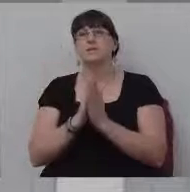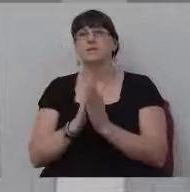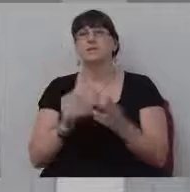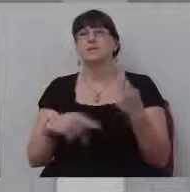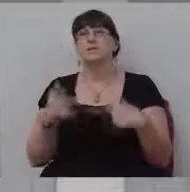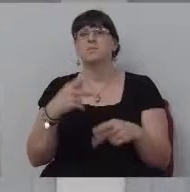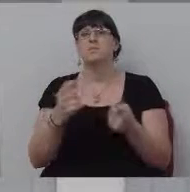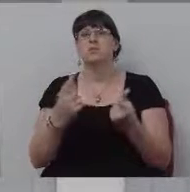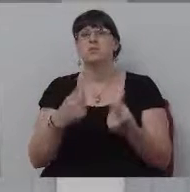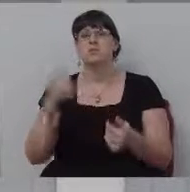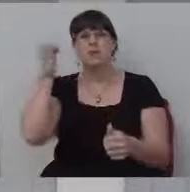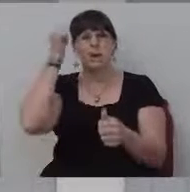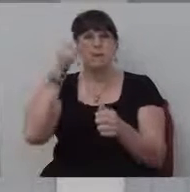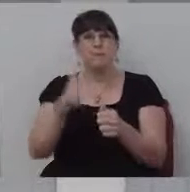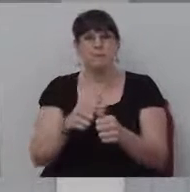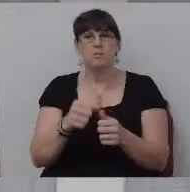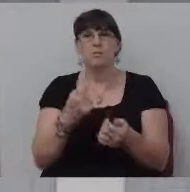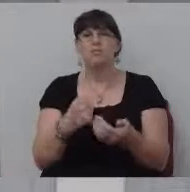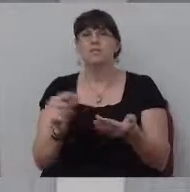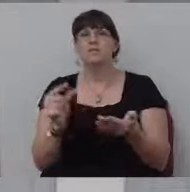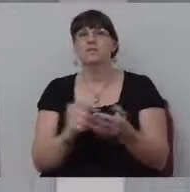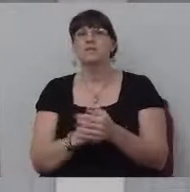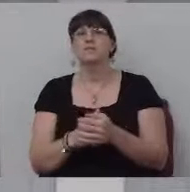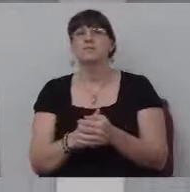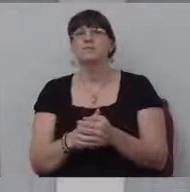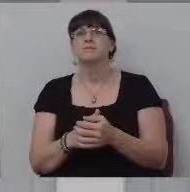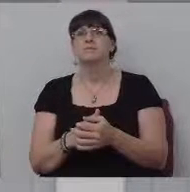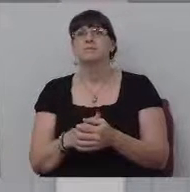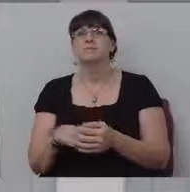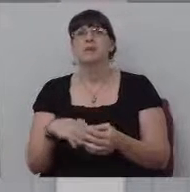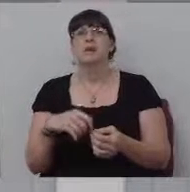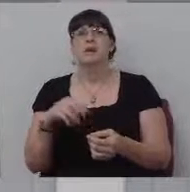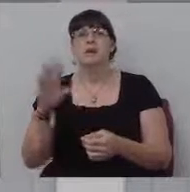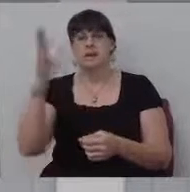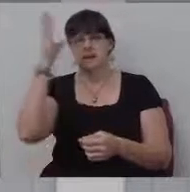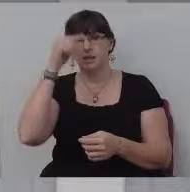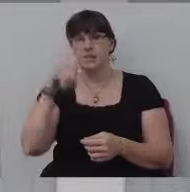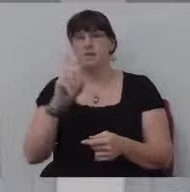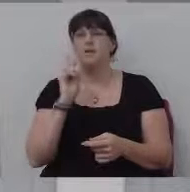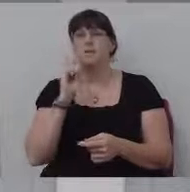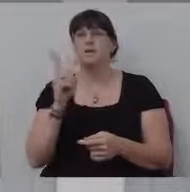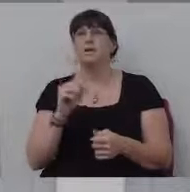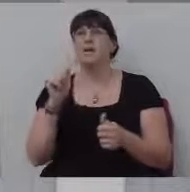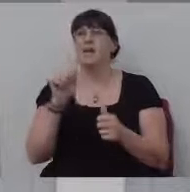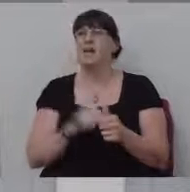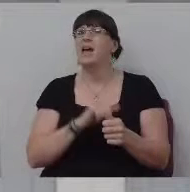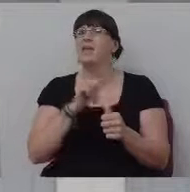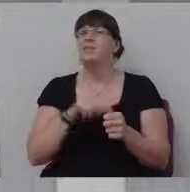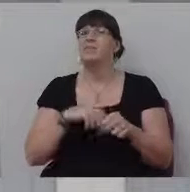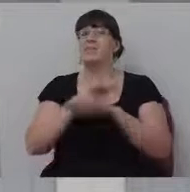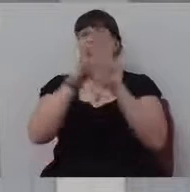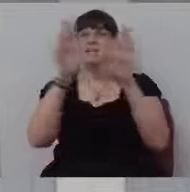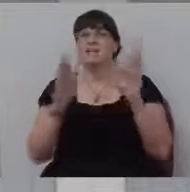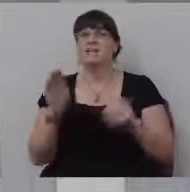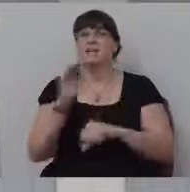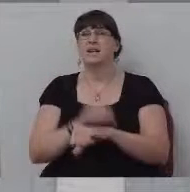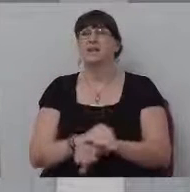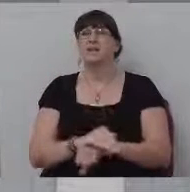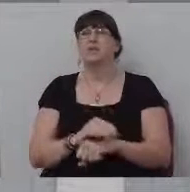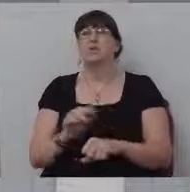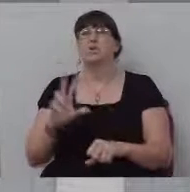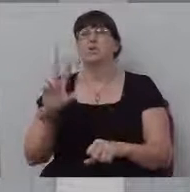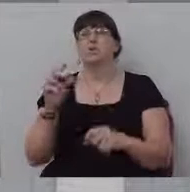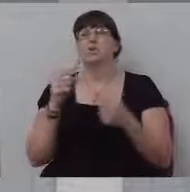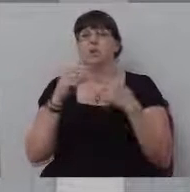the person first wants a quote or something like that. And Brother Turner would, every Sunday night, he would quote the